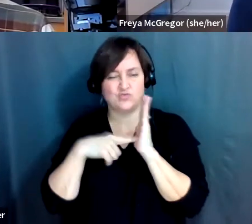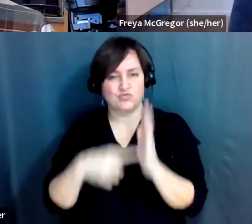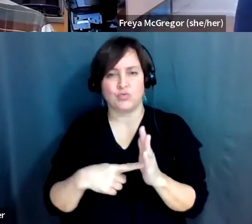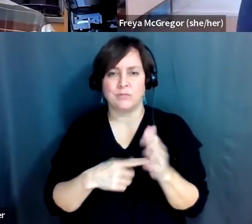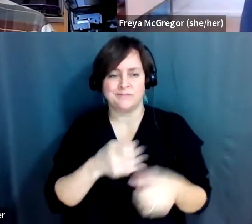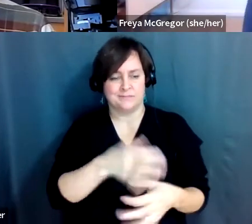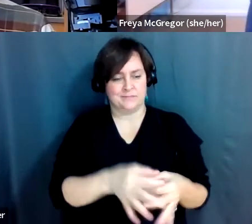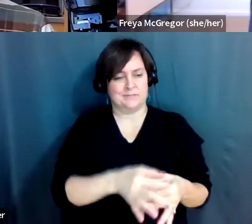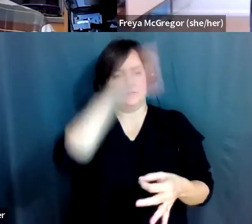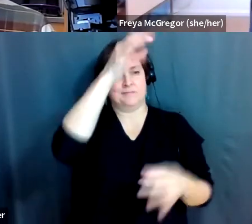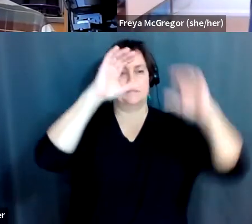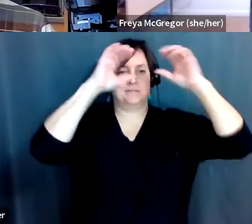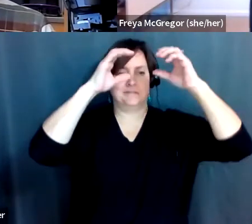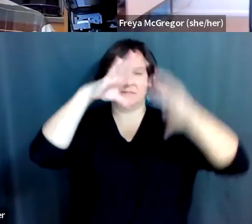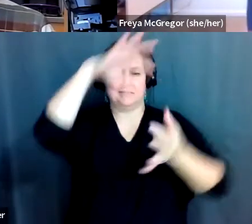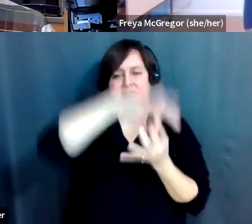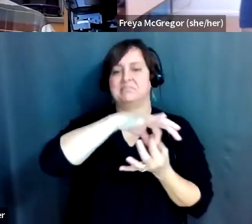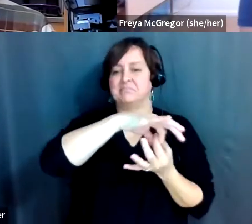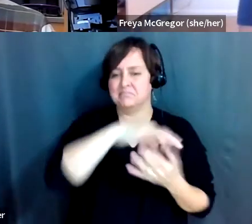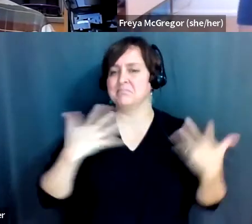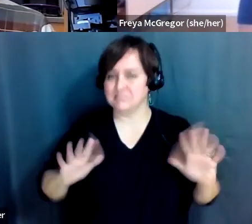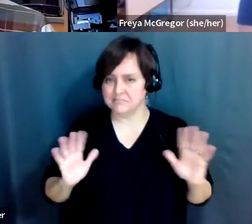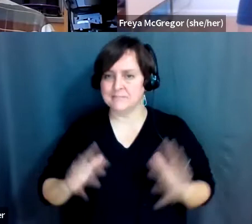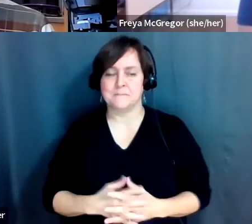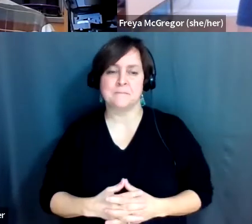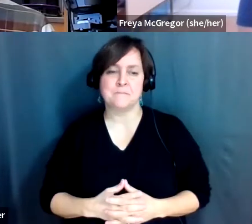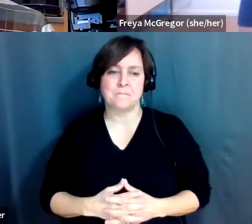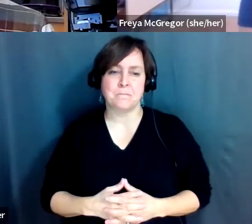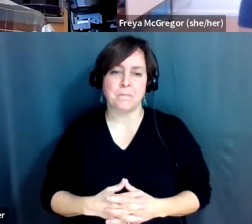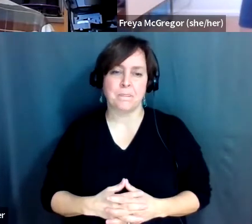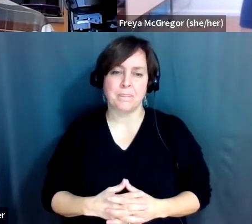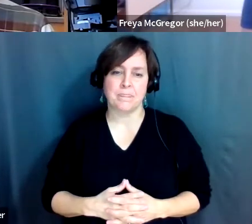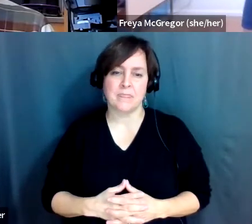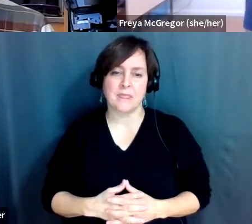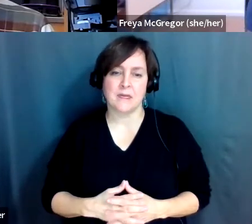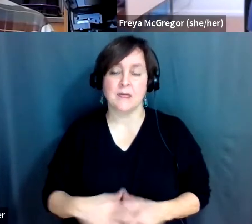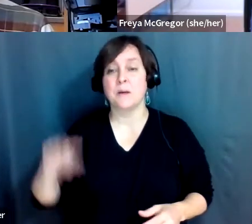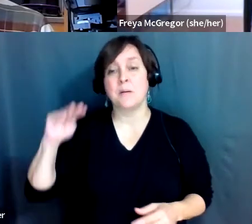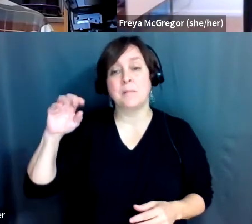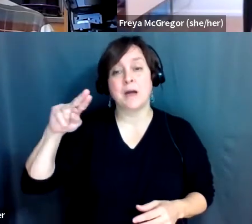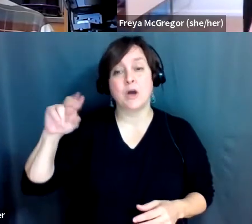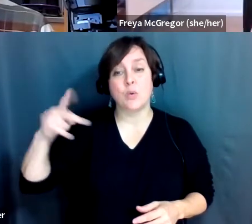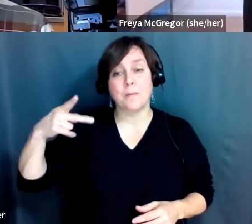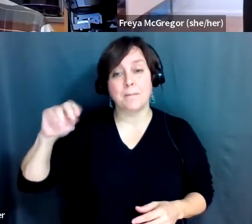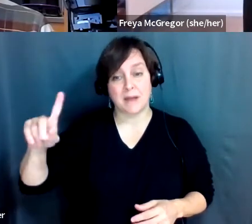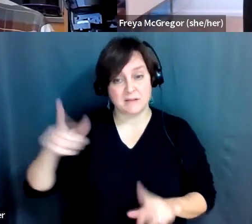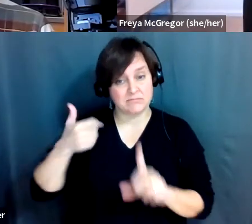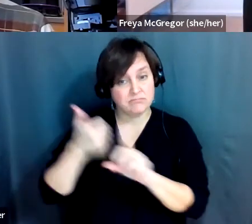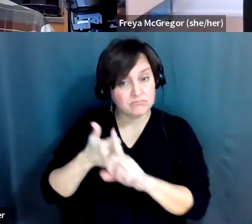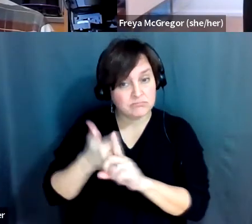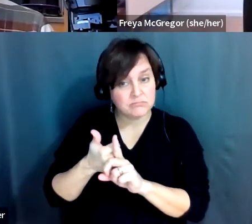which was attaching my binoculars to a monopod. Now, the monopod is not just a